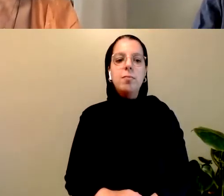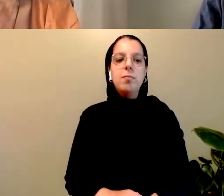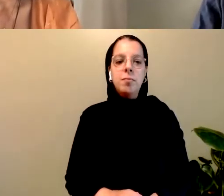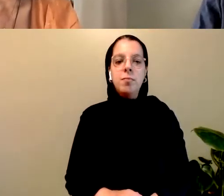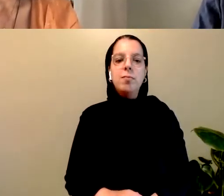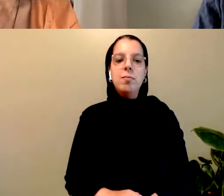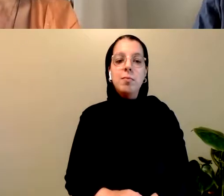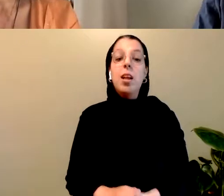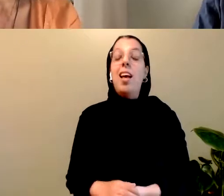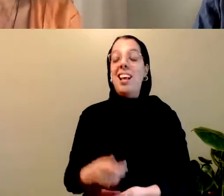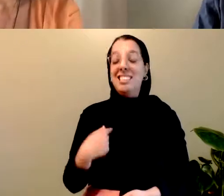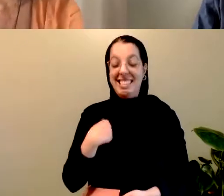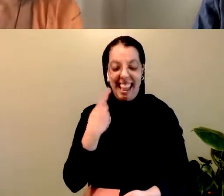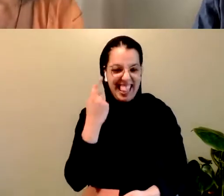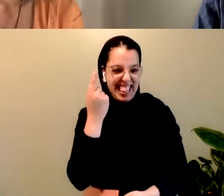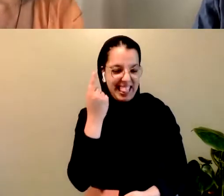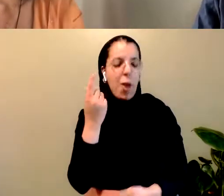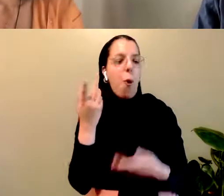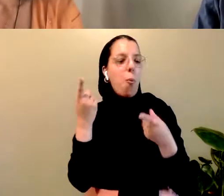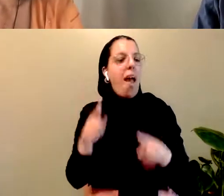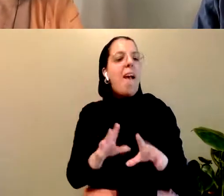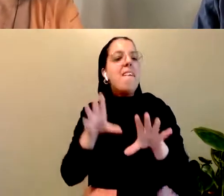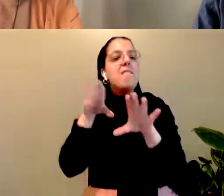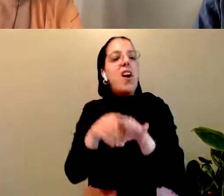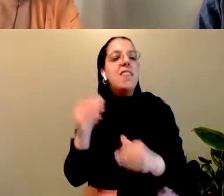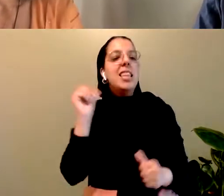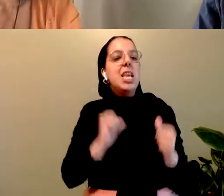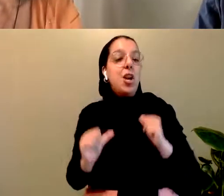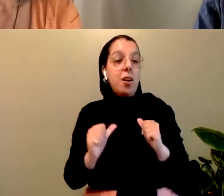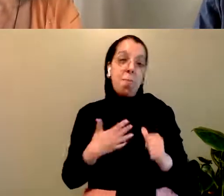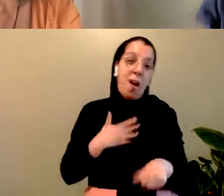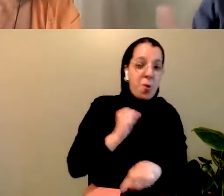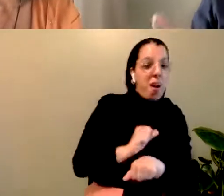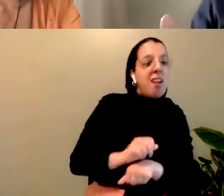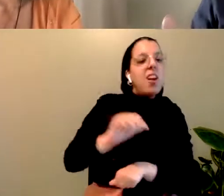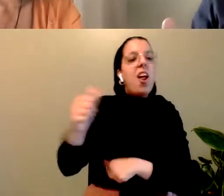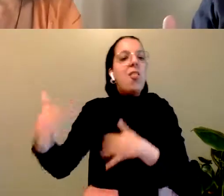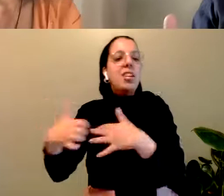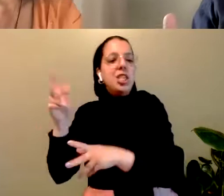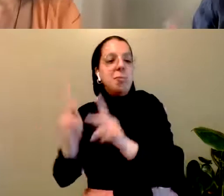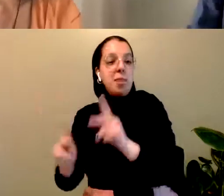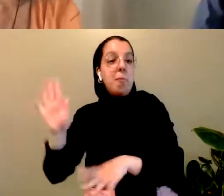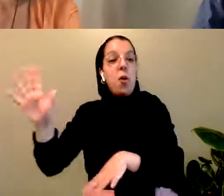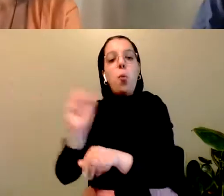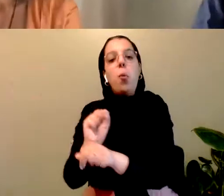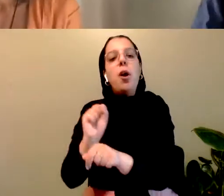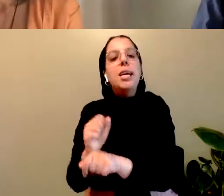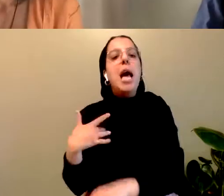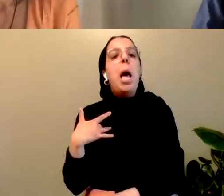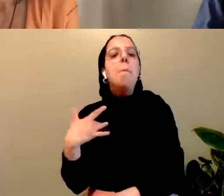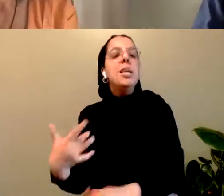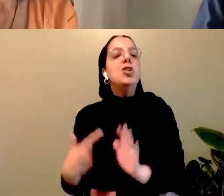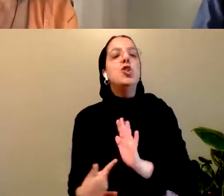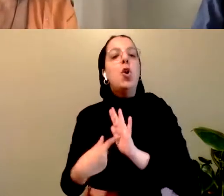most often a reflection of the settler colonial Indigenous dynamic. For sure, right? Who typically goes to